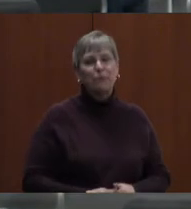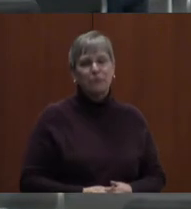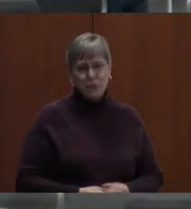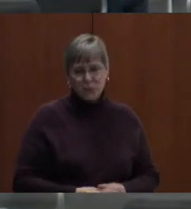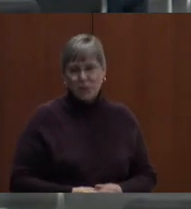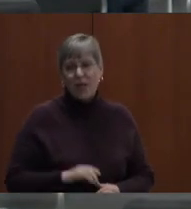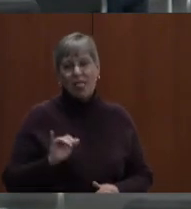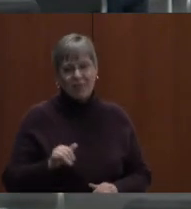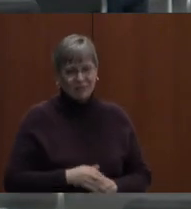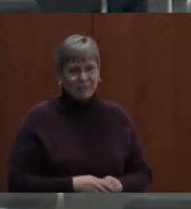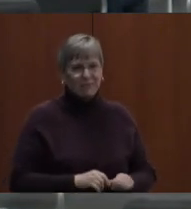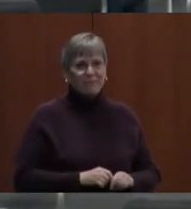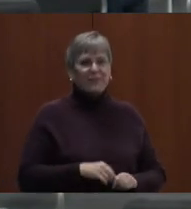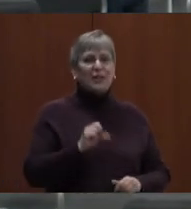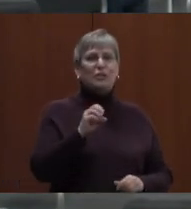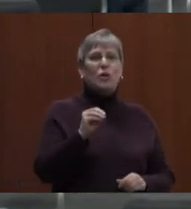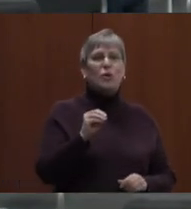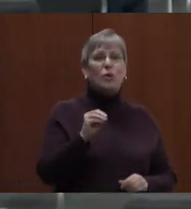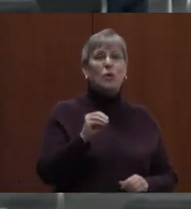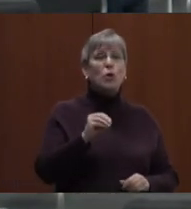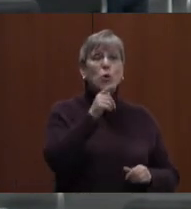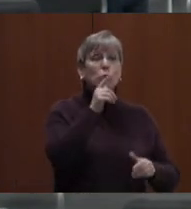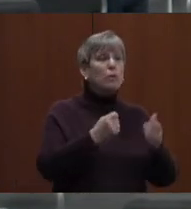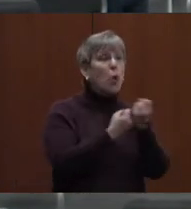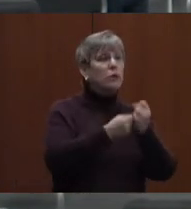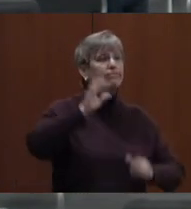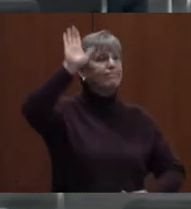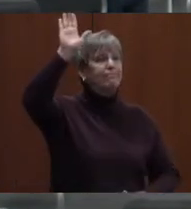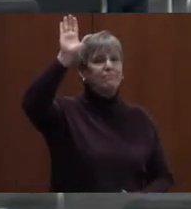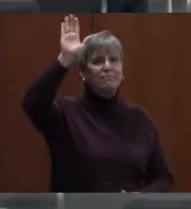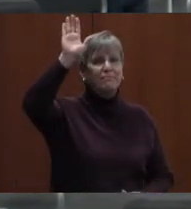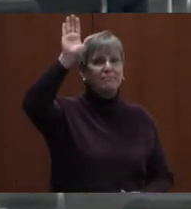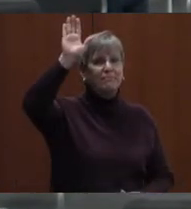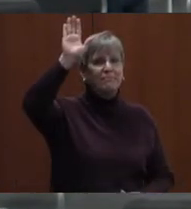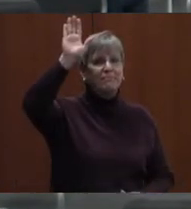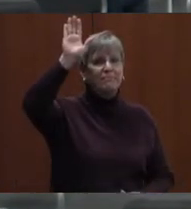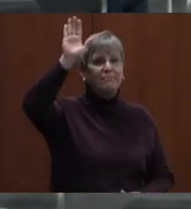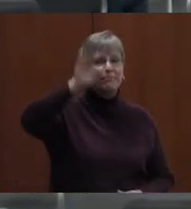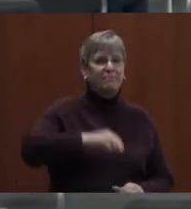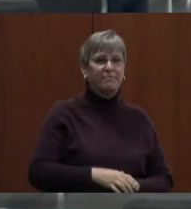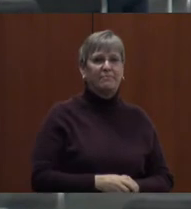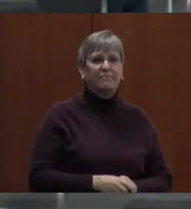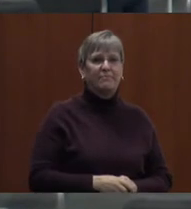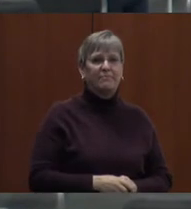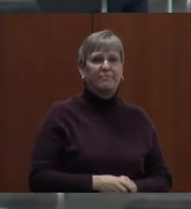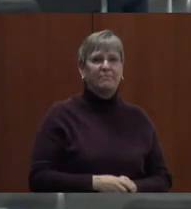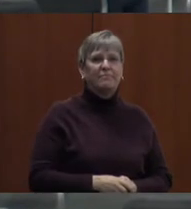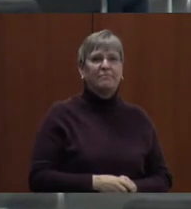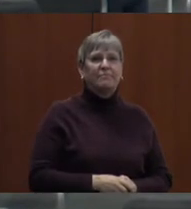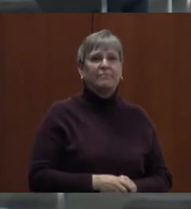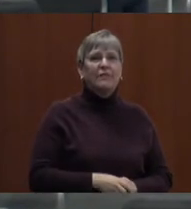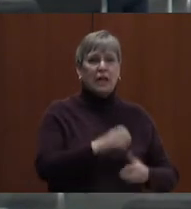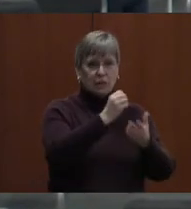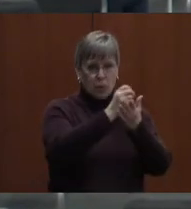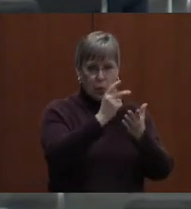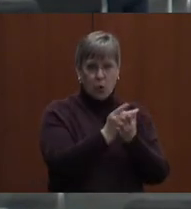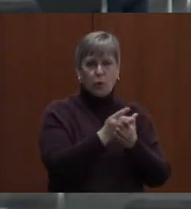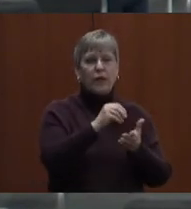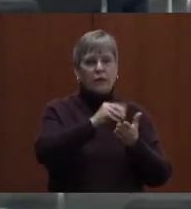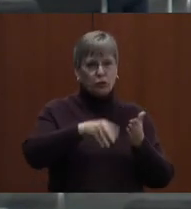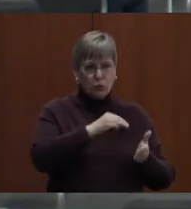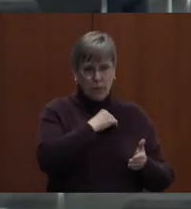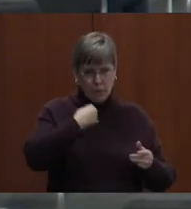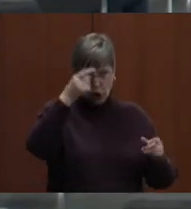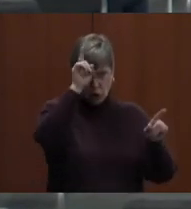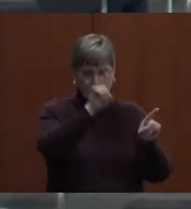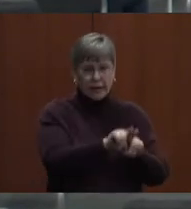for the Boonsboro Athletic Boosters, Inc. All those in favor? All right, we have a unanimous vote, and the student member concurs.